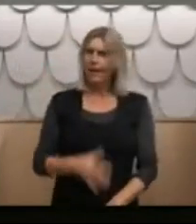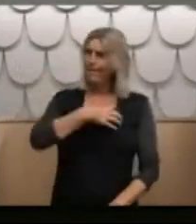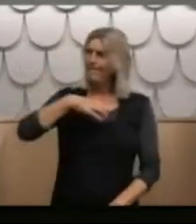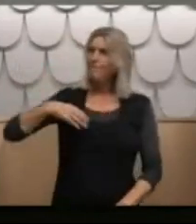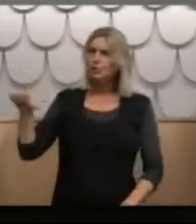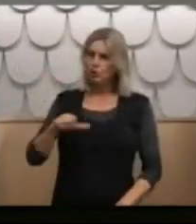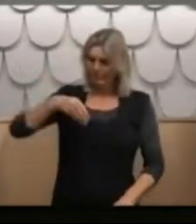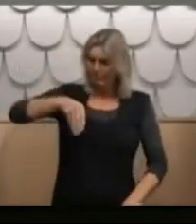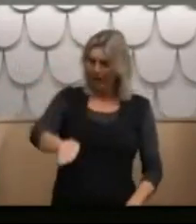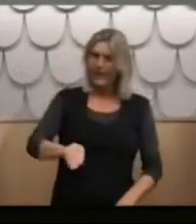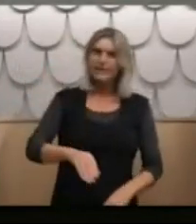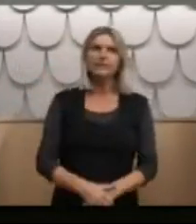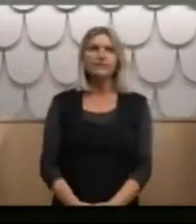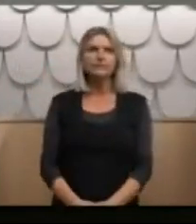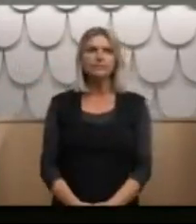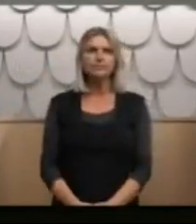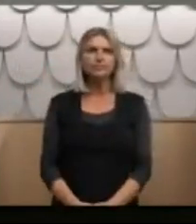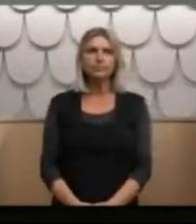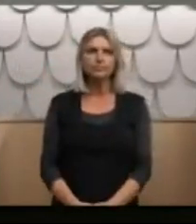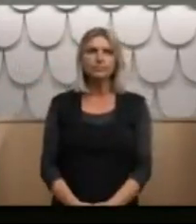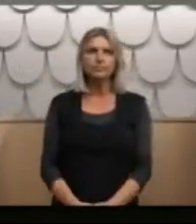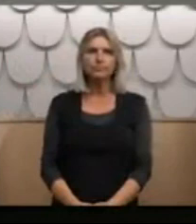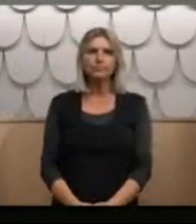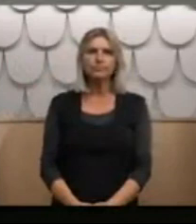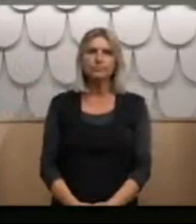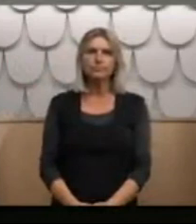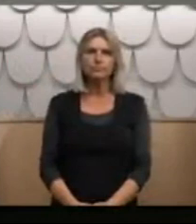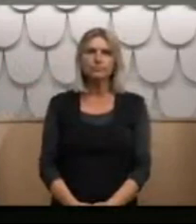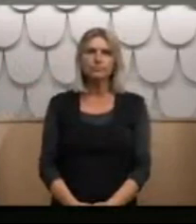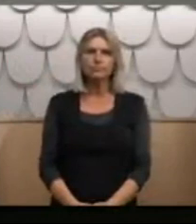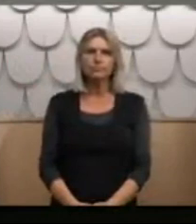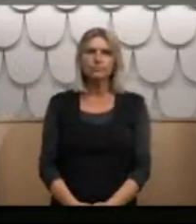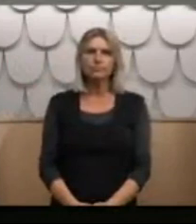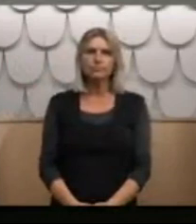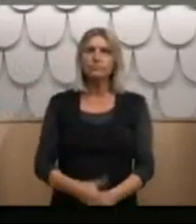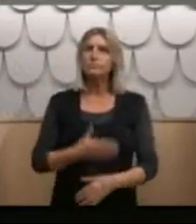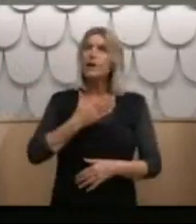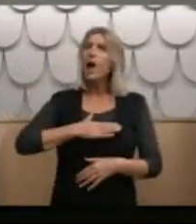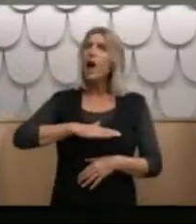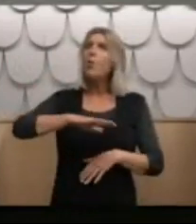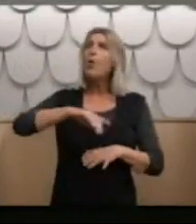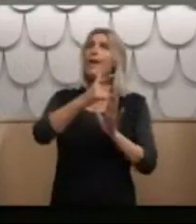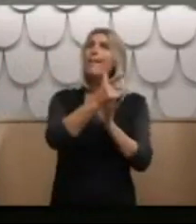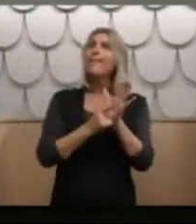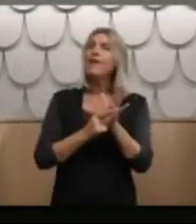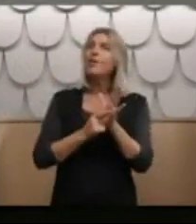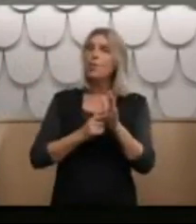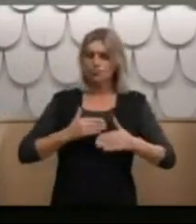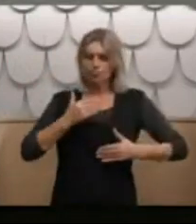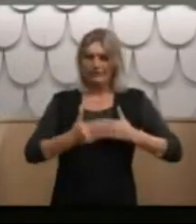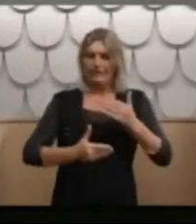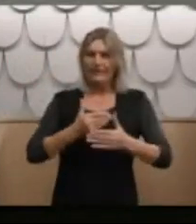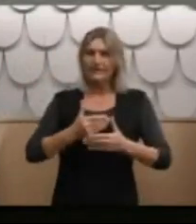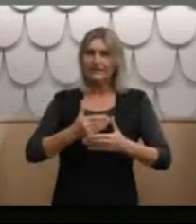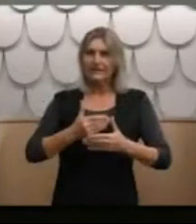And I want legal proceedings instituted against those who perpetrated